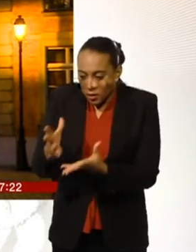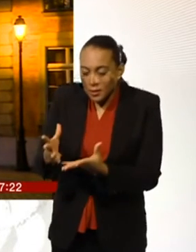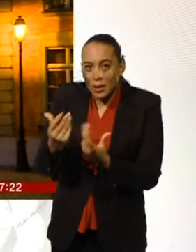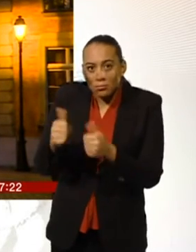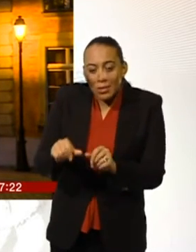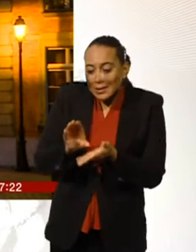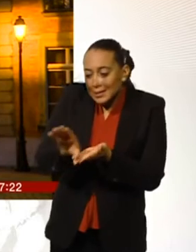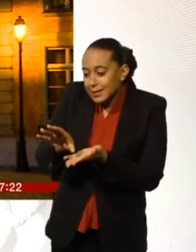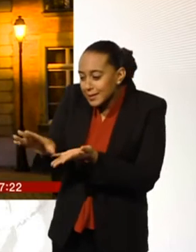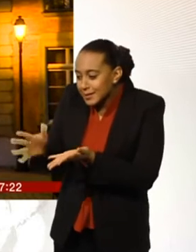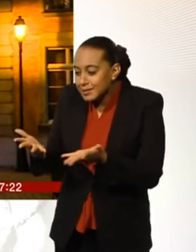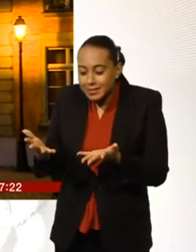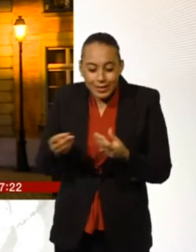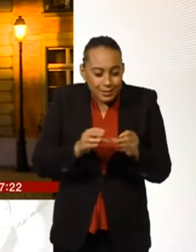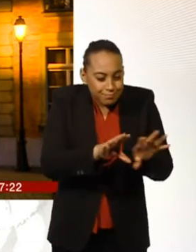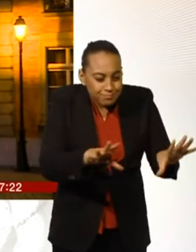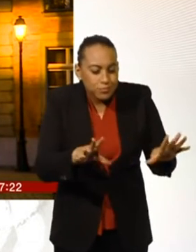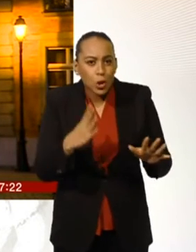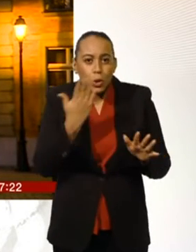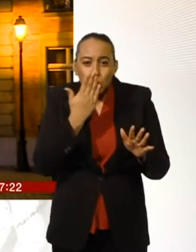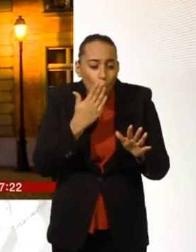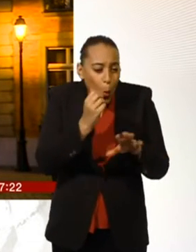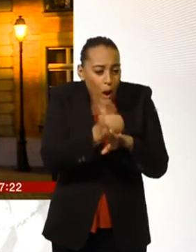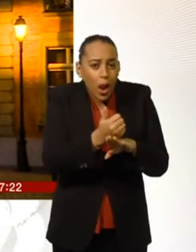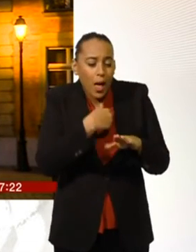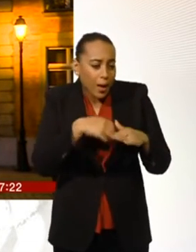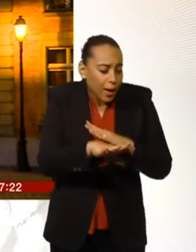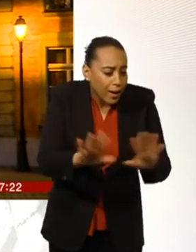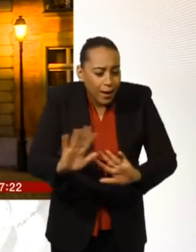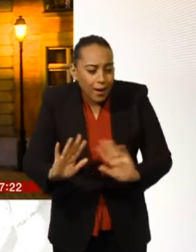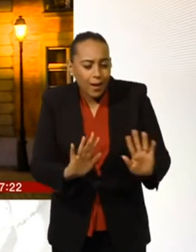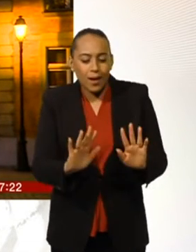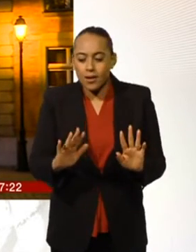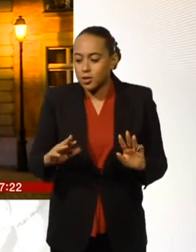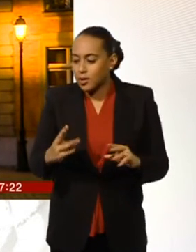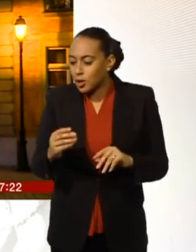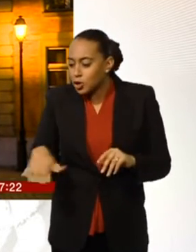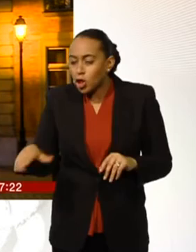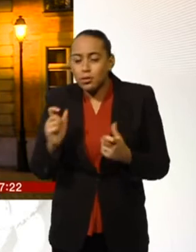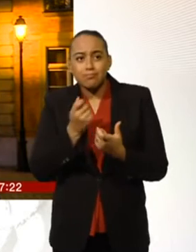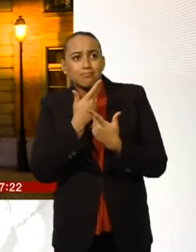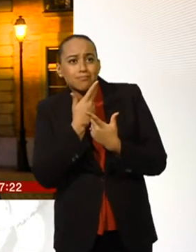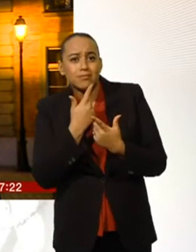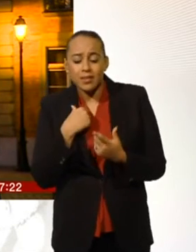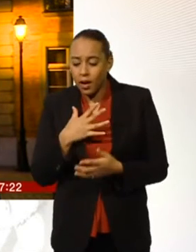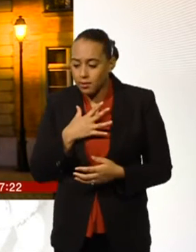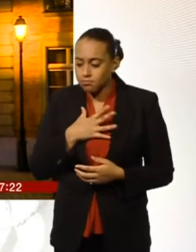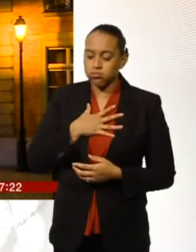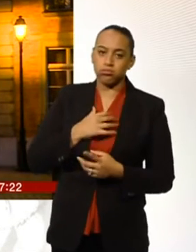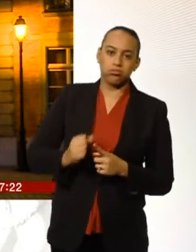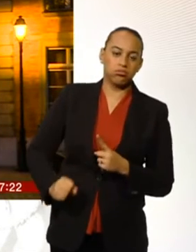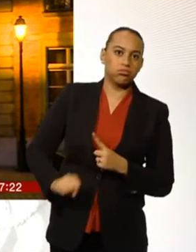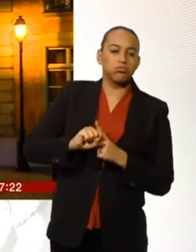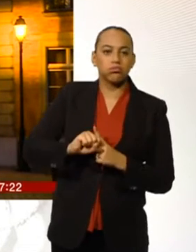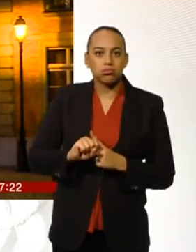a human spirit in there, regardless of all this. And, you know, I got a few smiles from a few kids. And I think that if